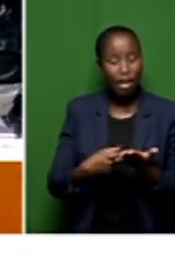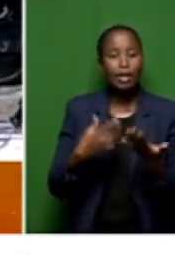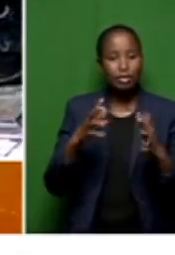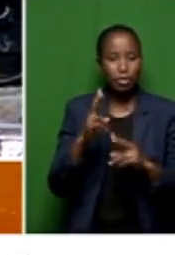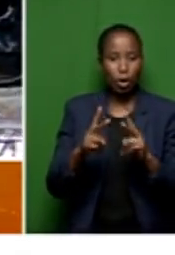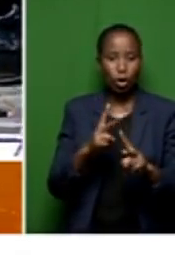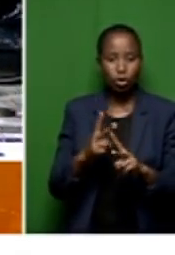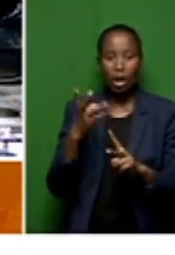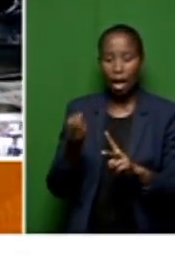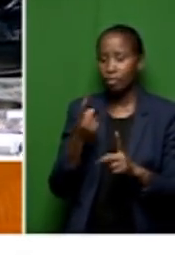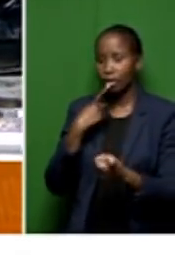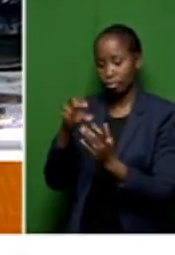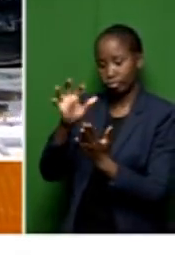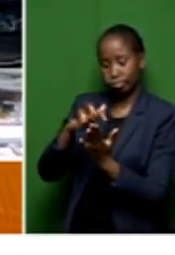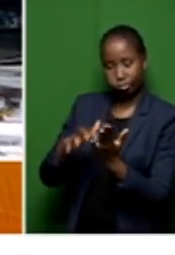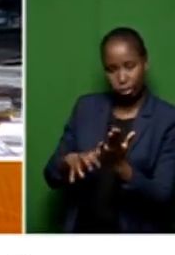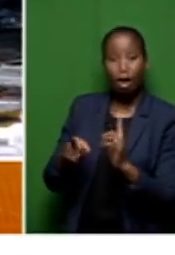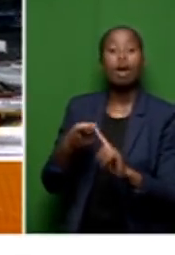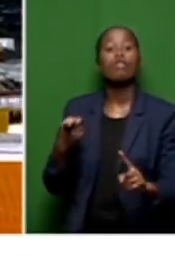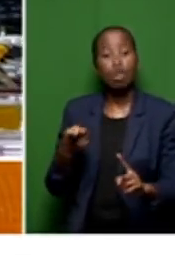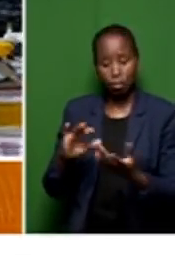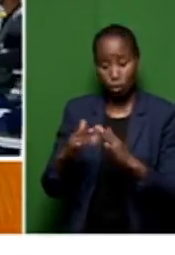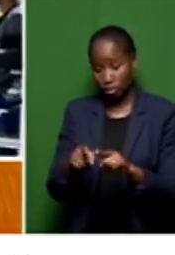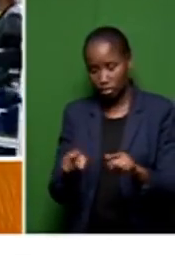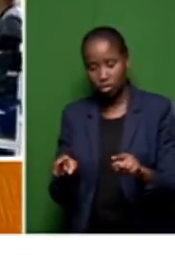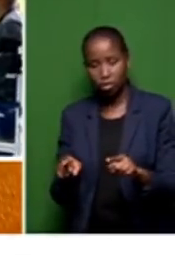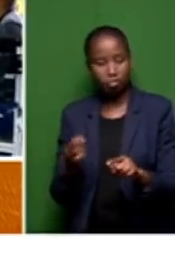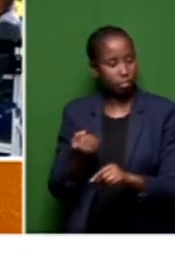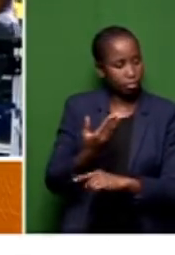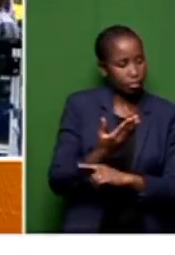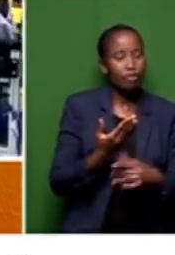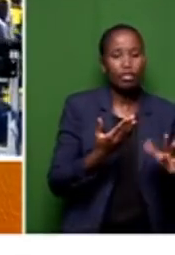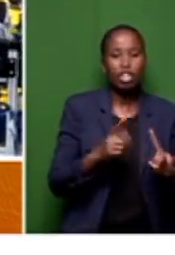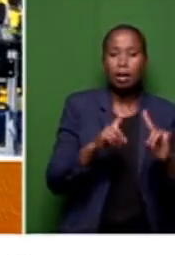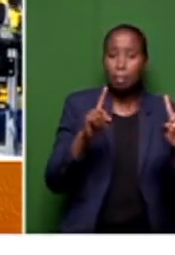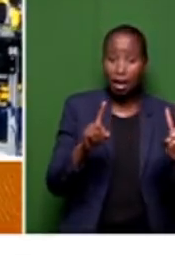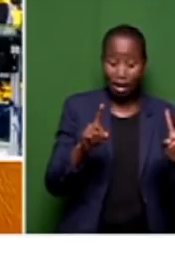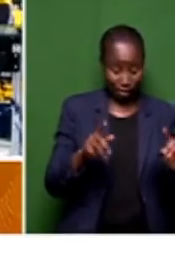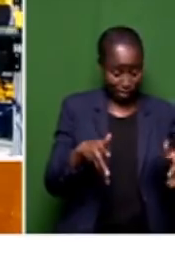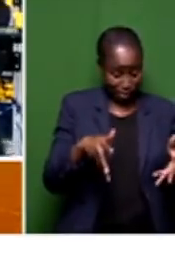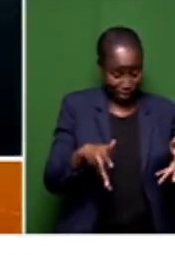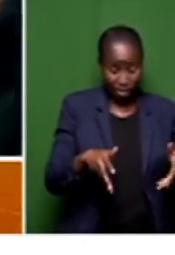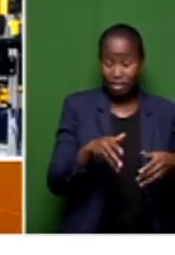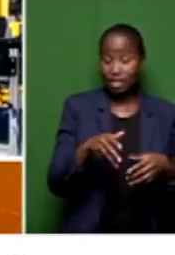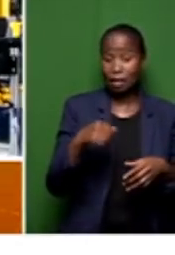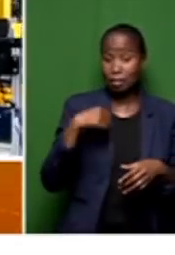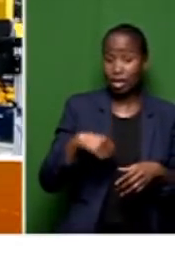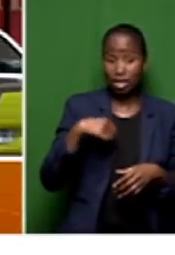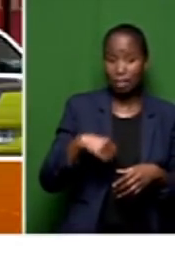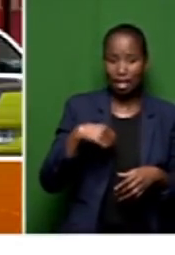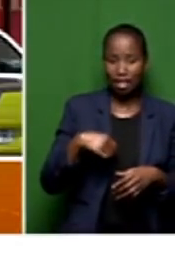that we've handed in from residents. But yet, at this metropolitan, you will find that there is a